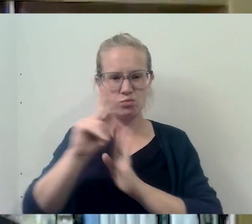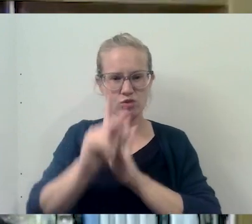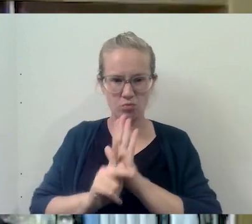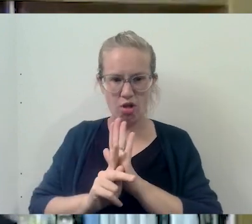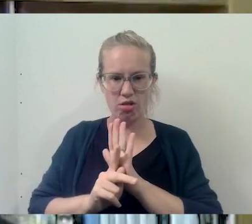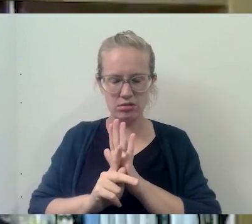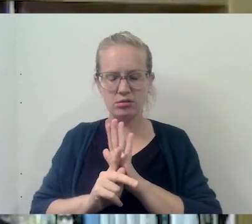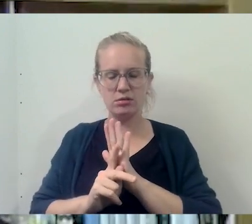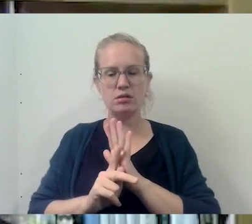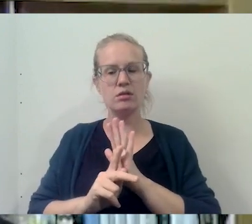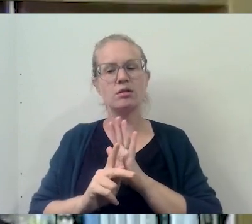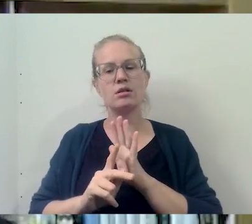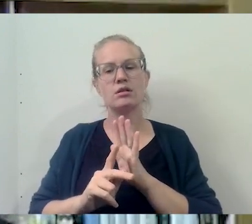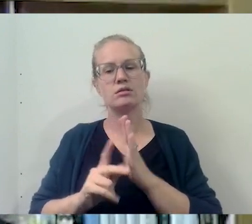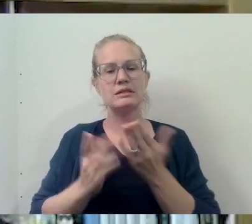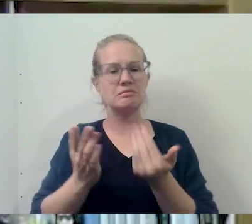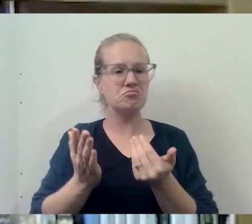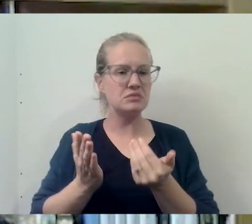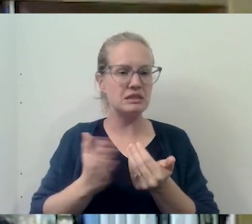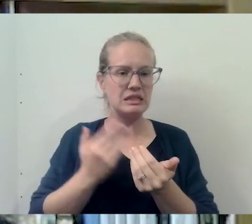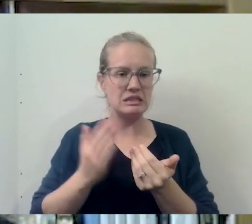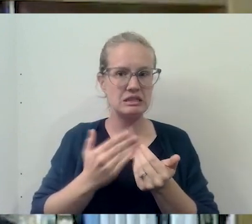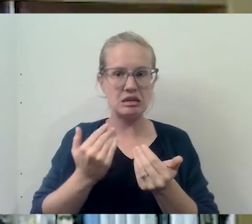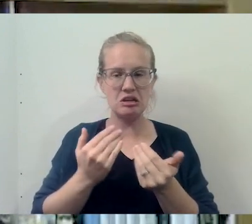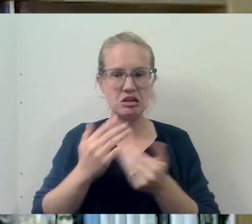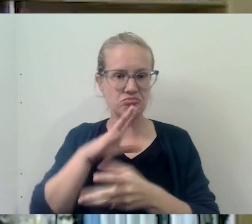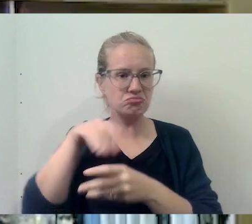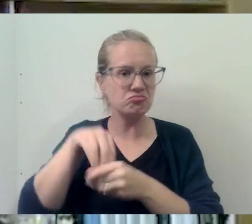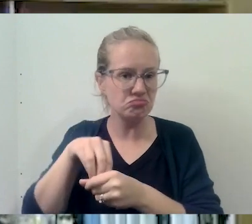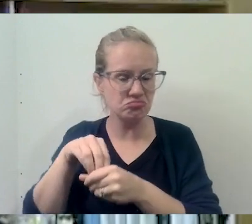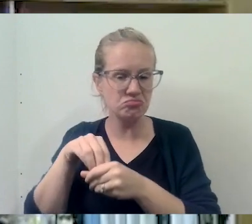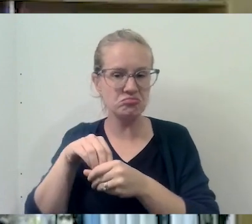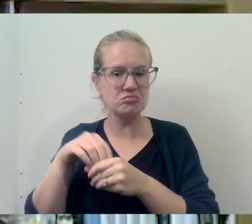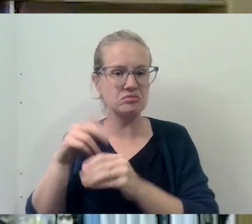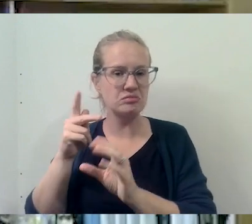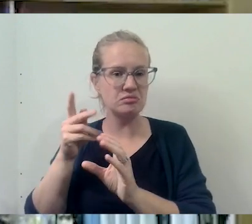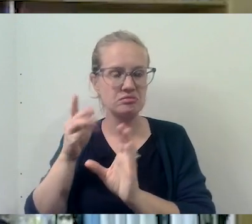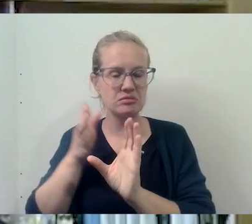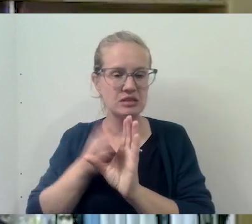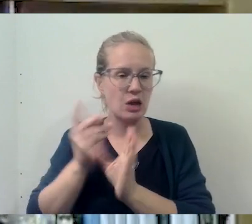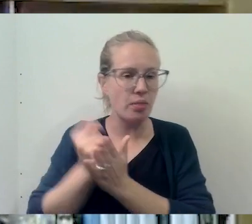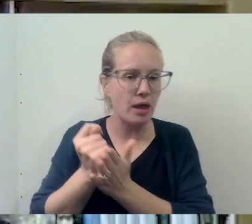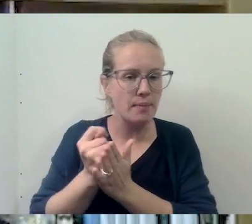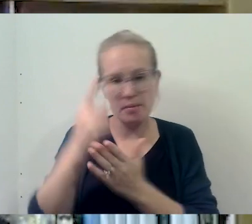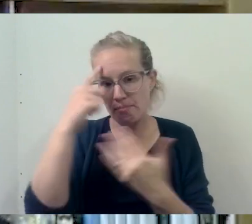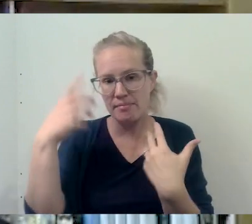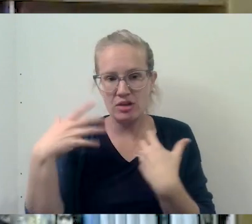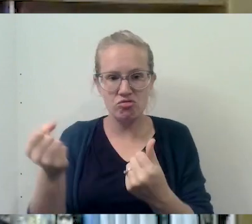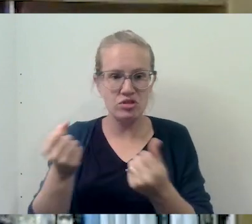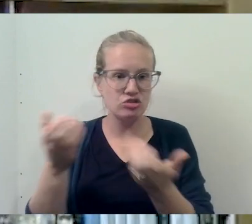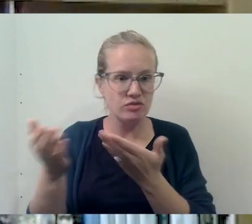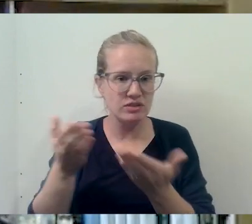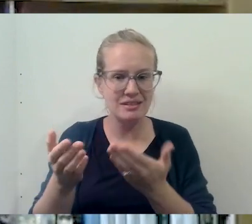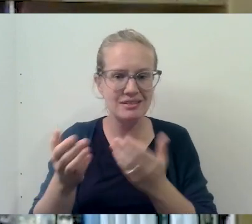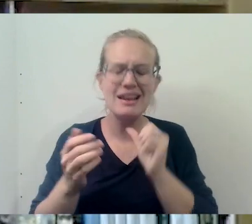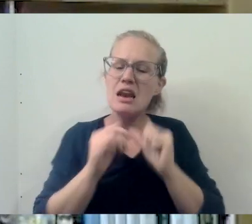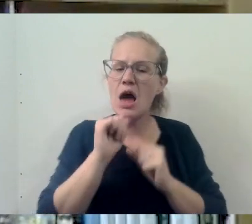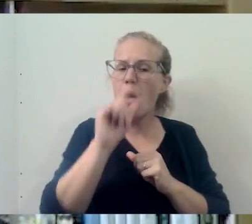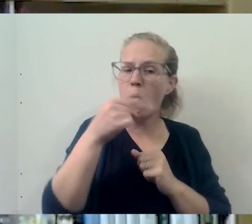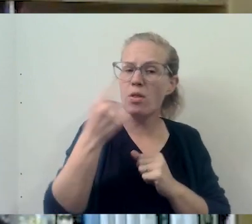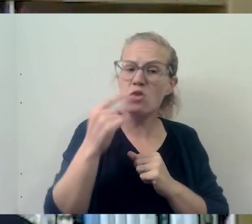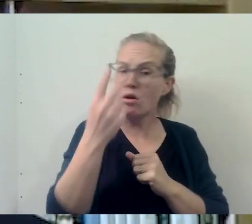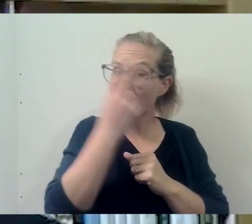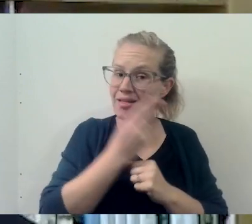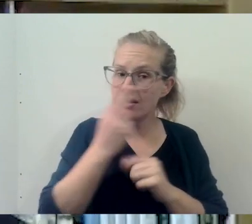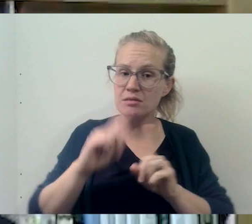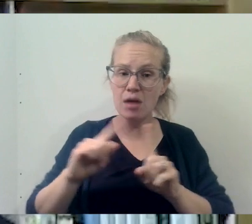that are easily integrated into psychotherapy and mental health services, not just for Catholics,